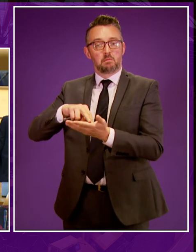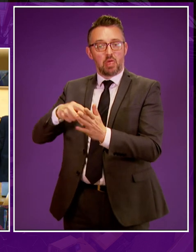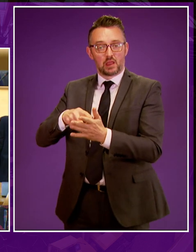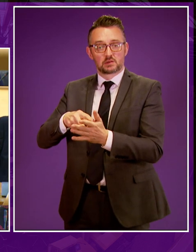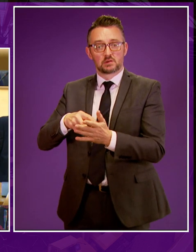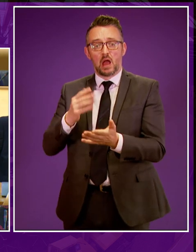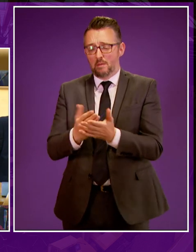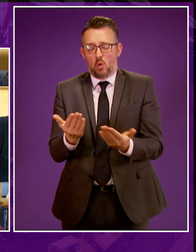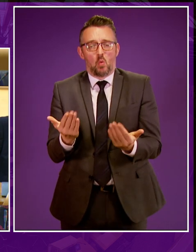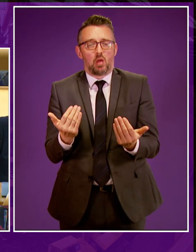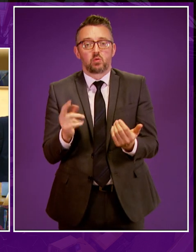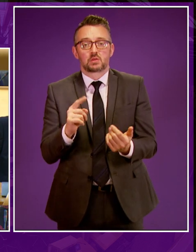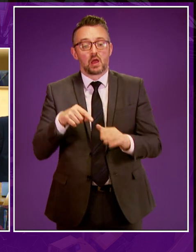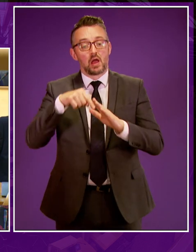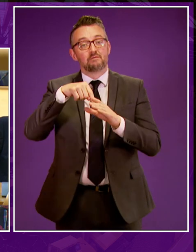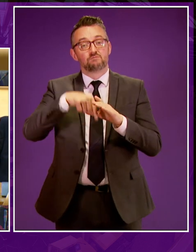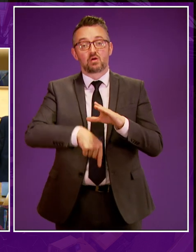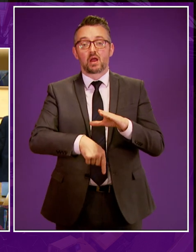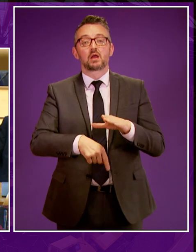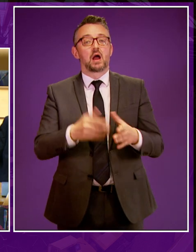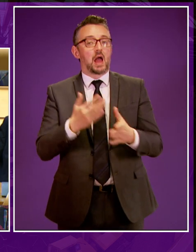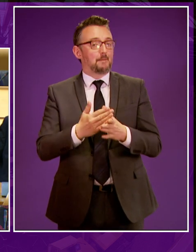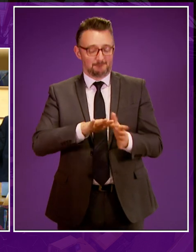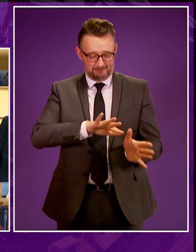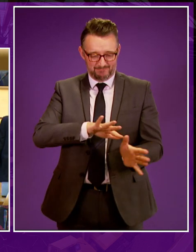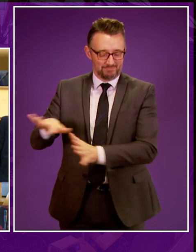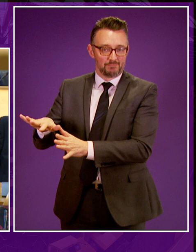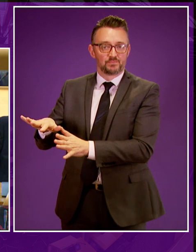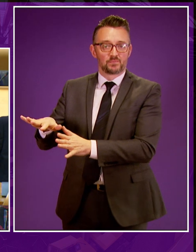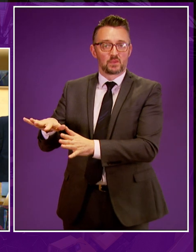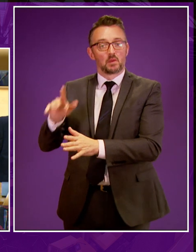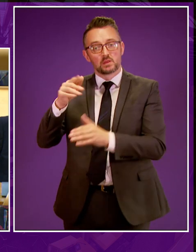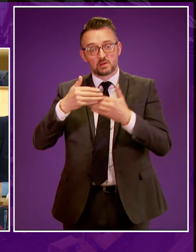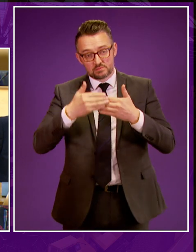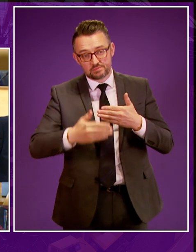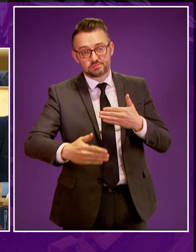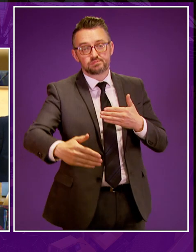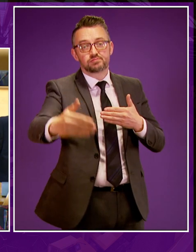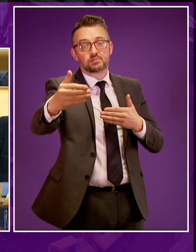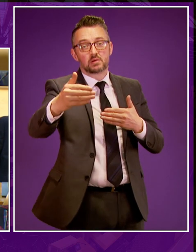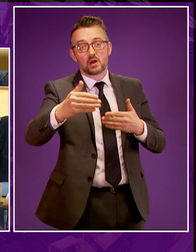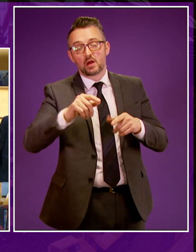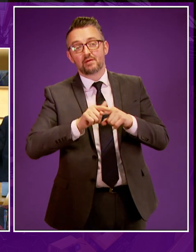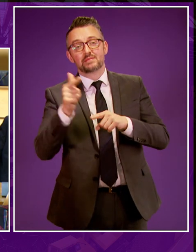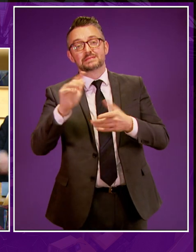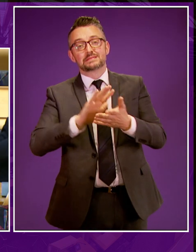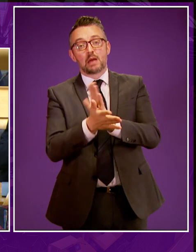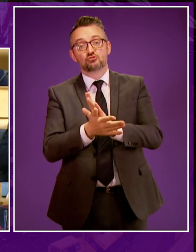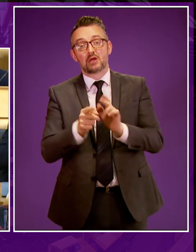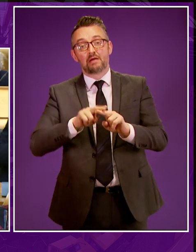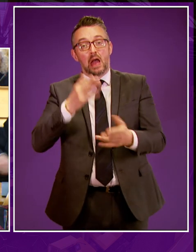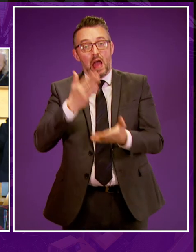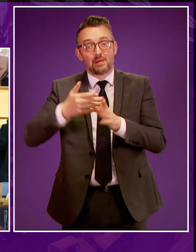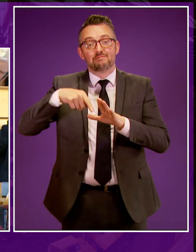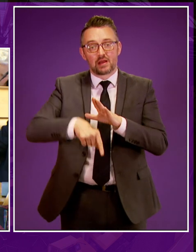absolutely welcome to know that fracking is firmly out of the question. The long-term damage far outweighs any short-term value that might